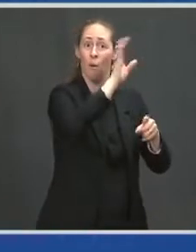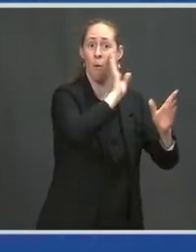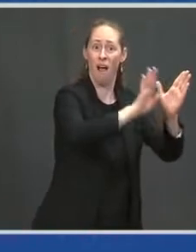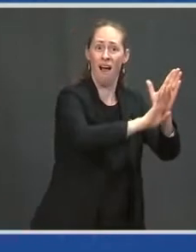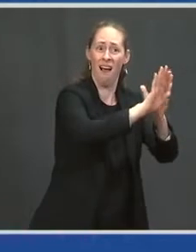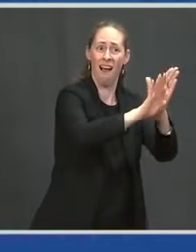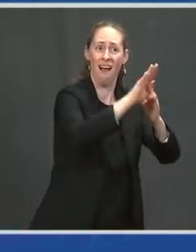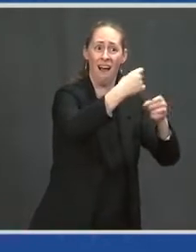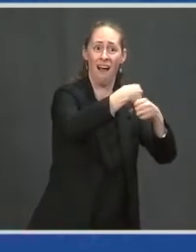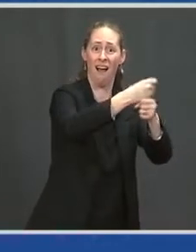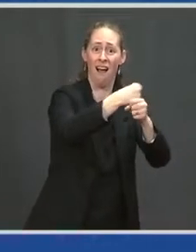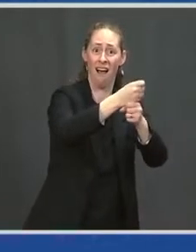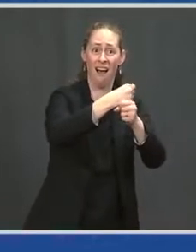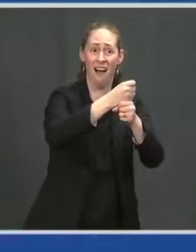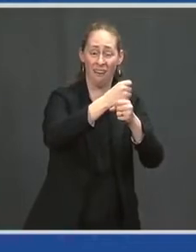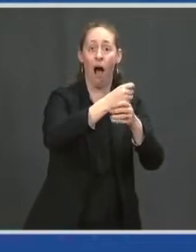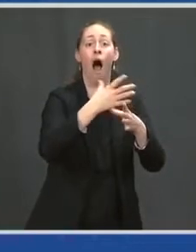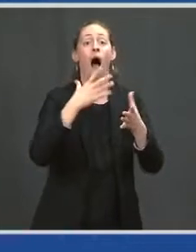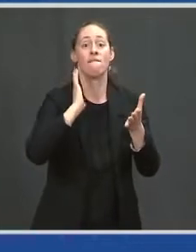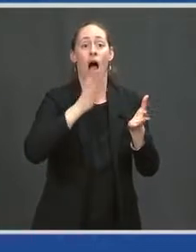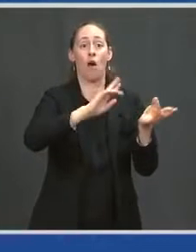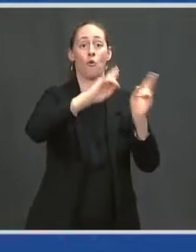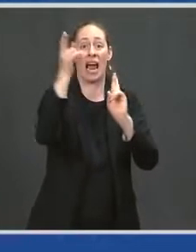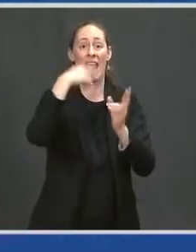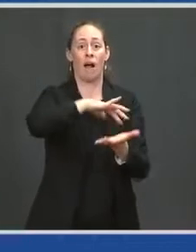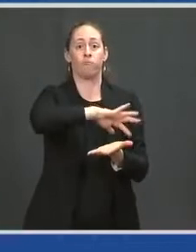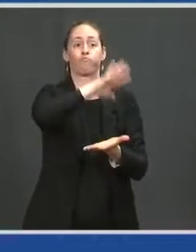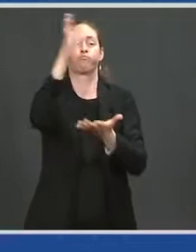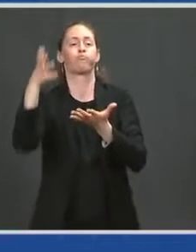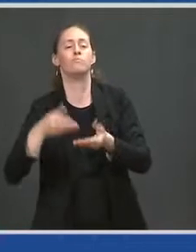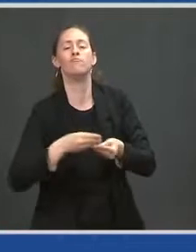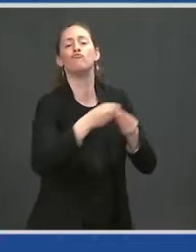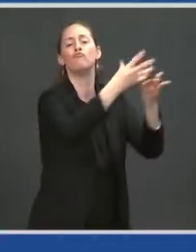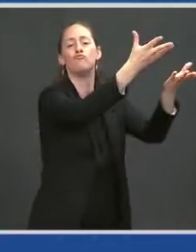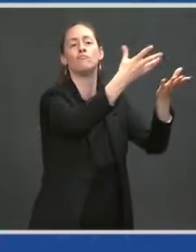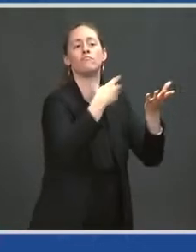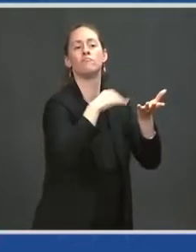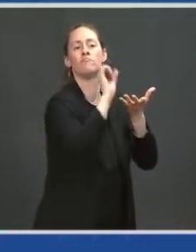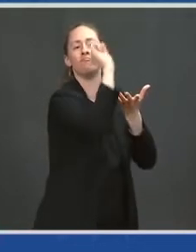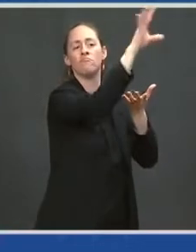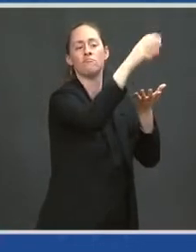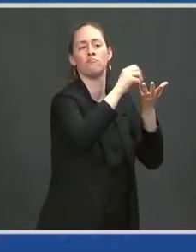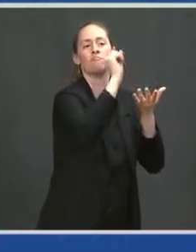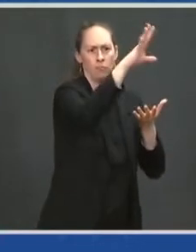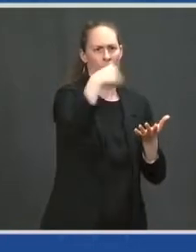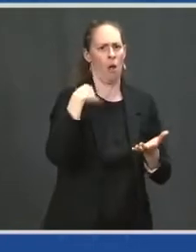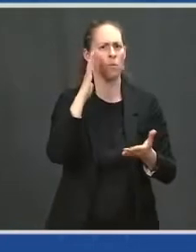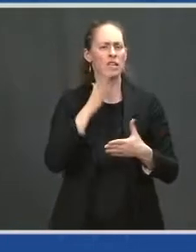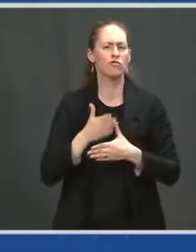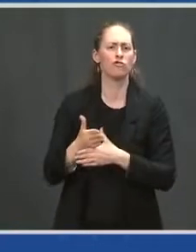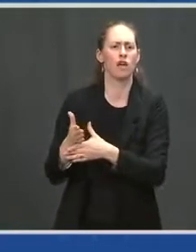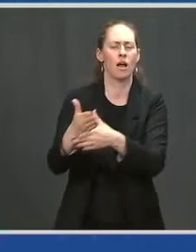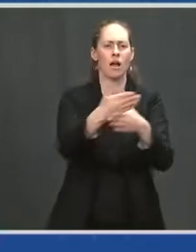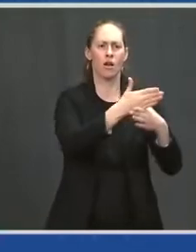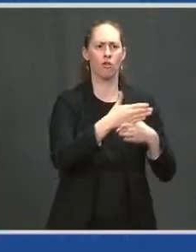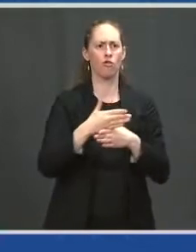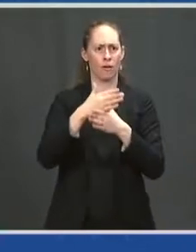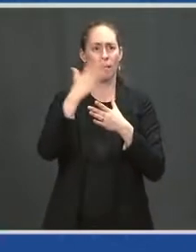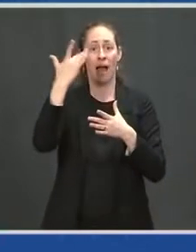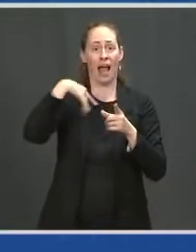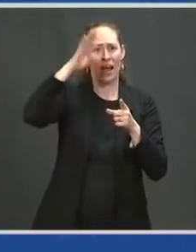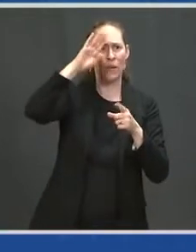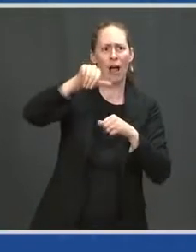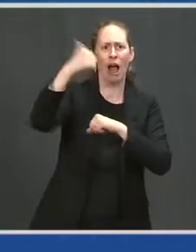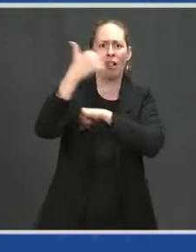to be able to share, to share vaccines, as well as know-how, with other countries who are in real